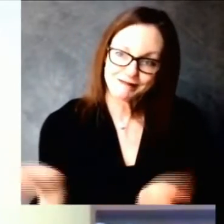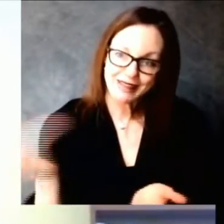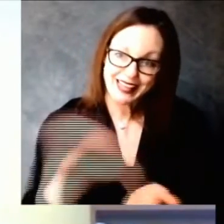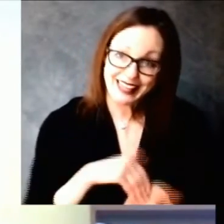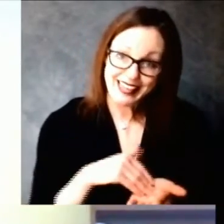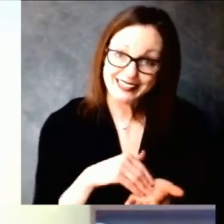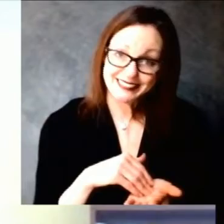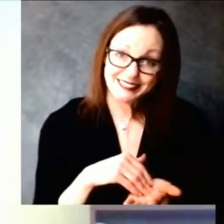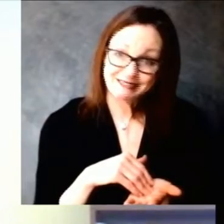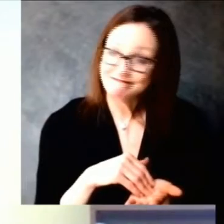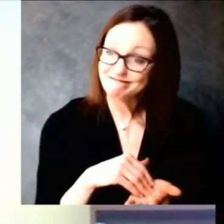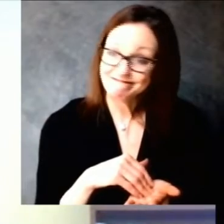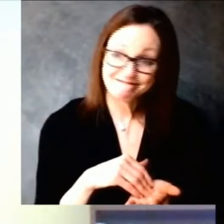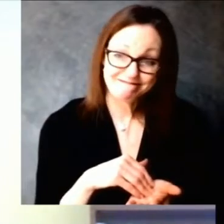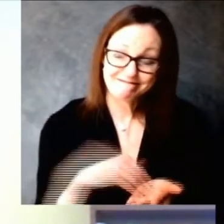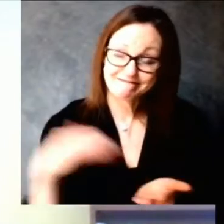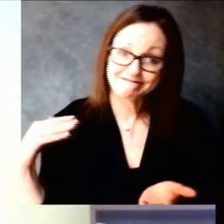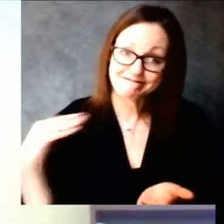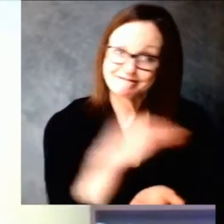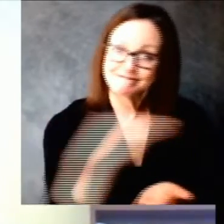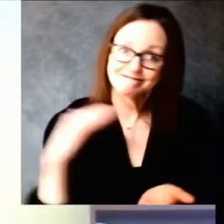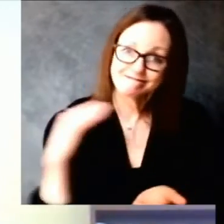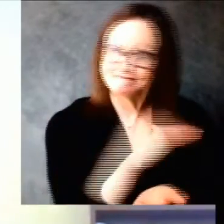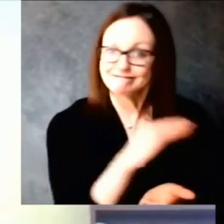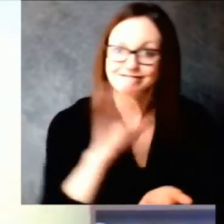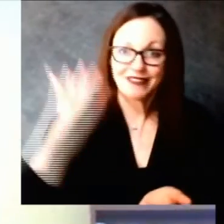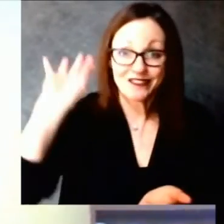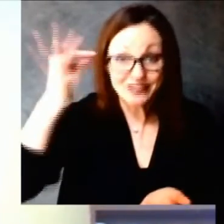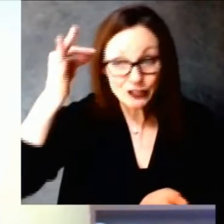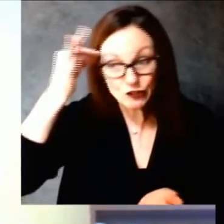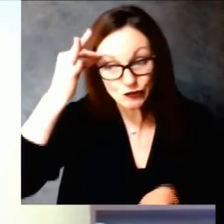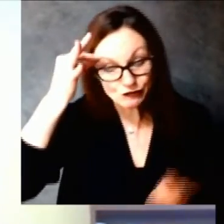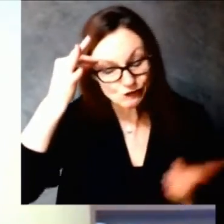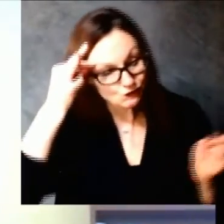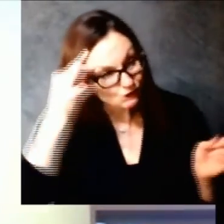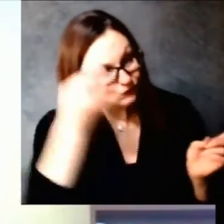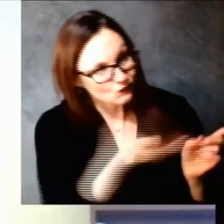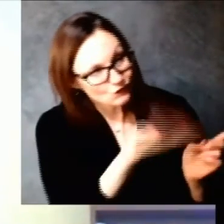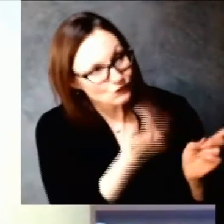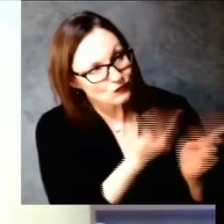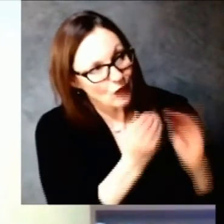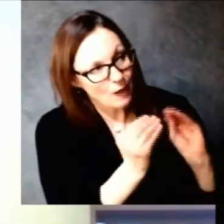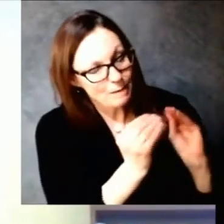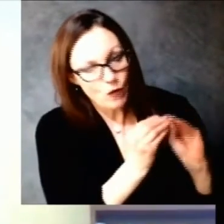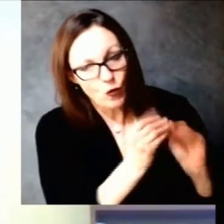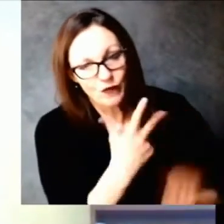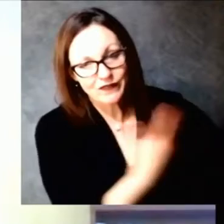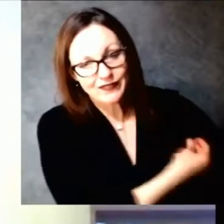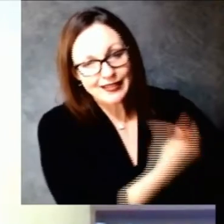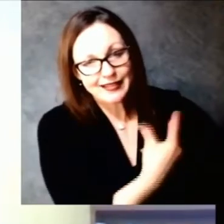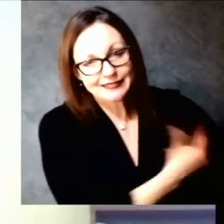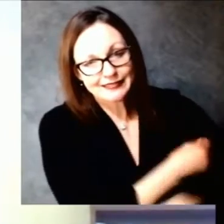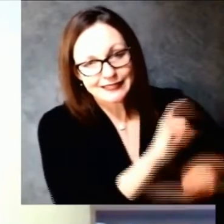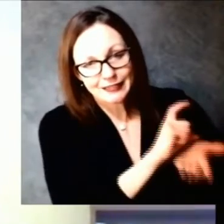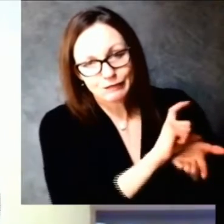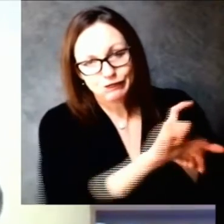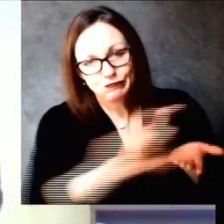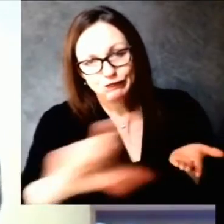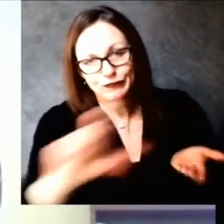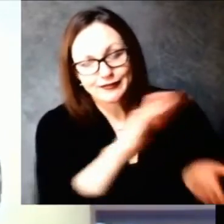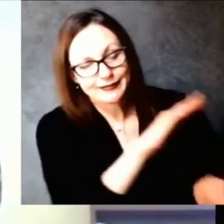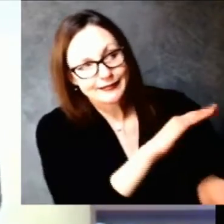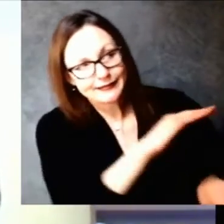eligible for vaccine are not as racially and ethnically diverse as our general population is and so